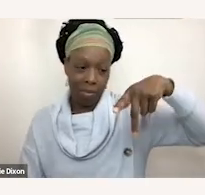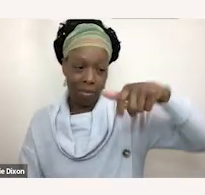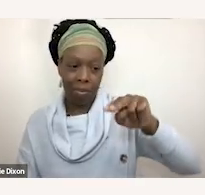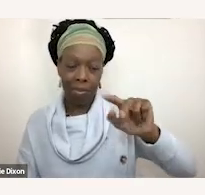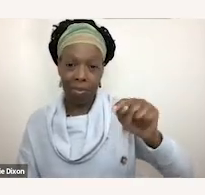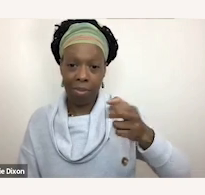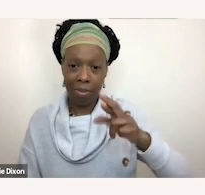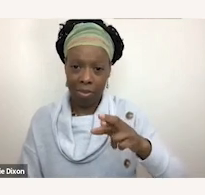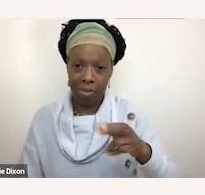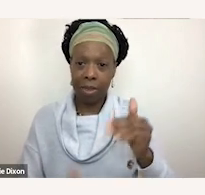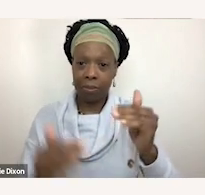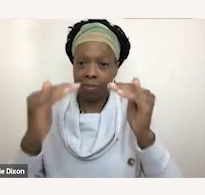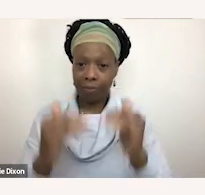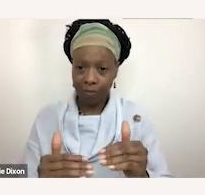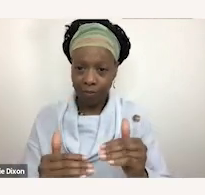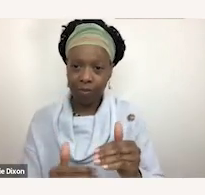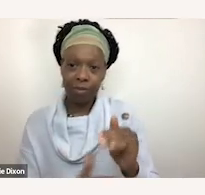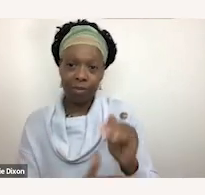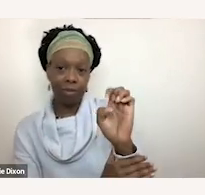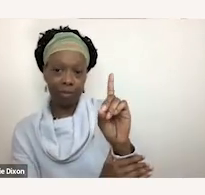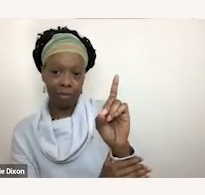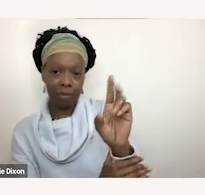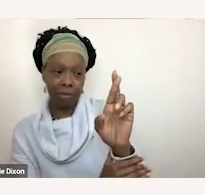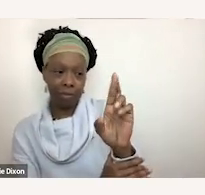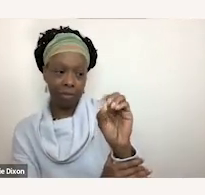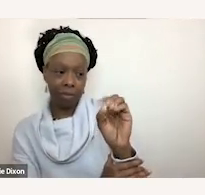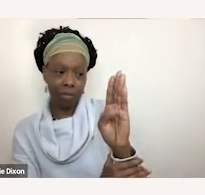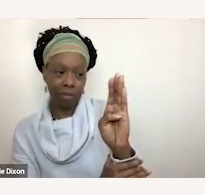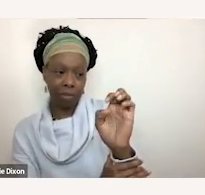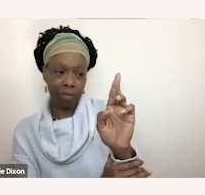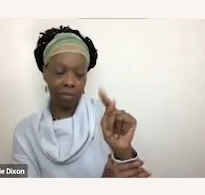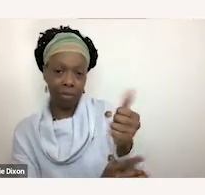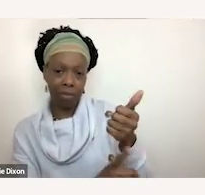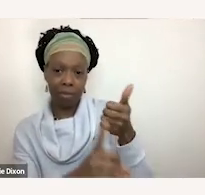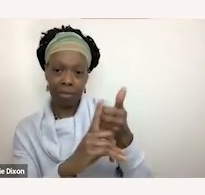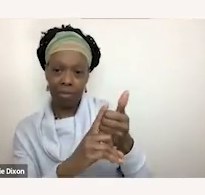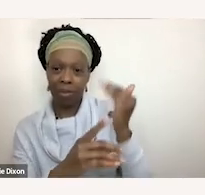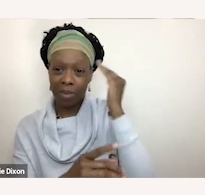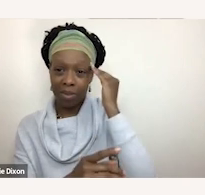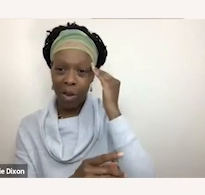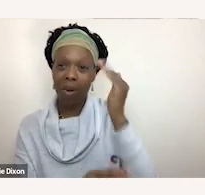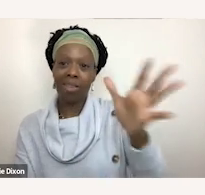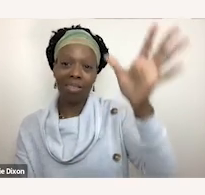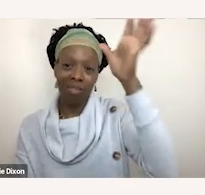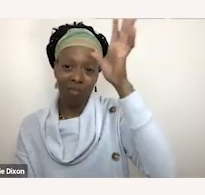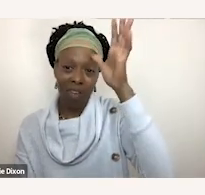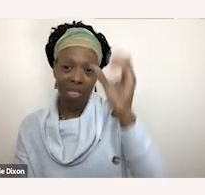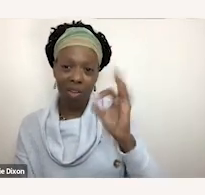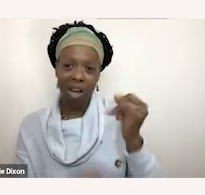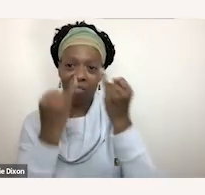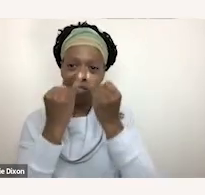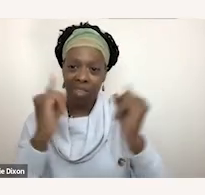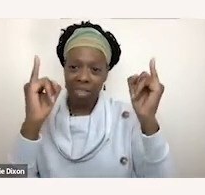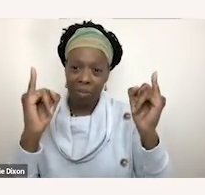a bit already he is known as the father of the independent living movement and he really